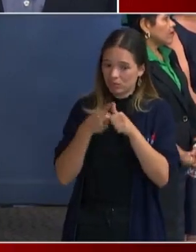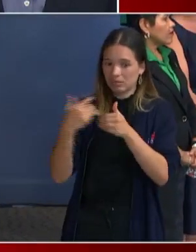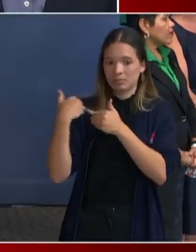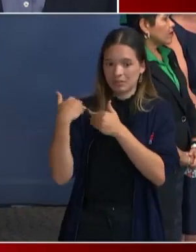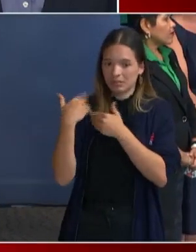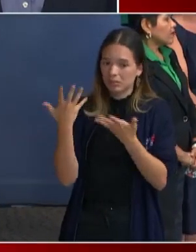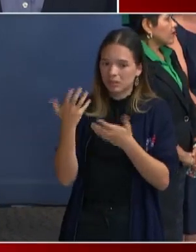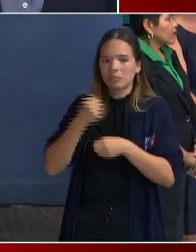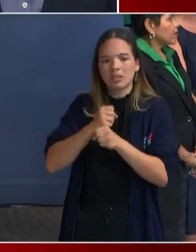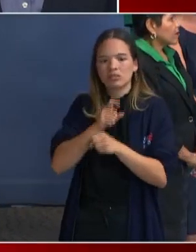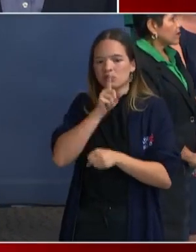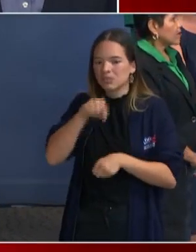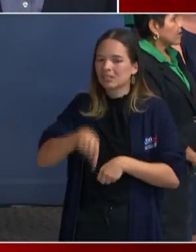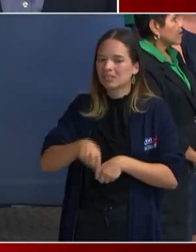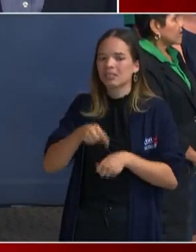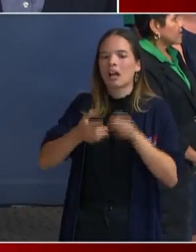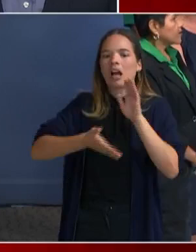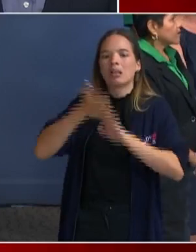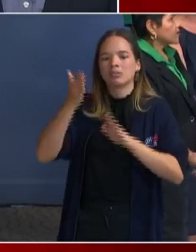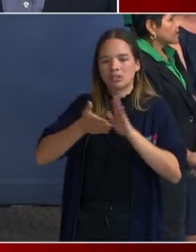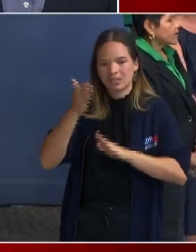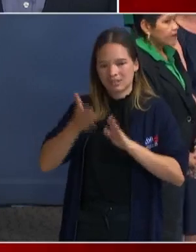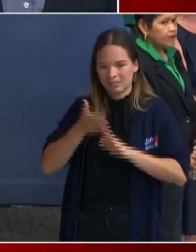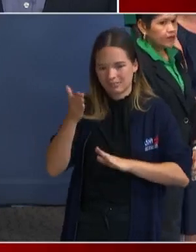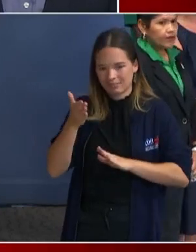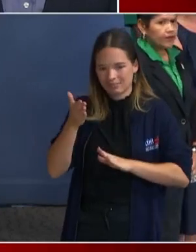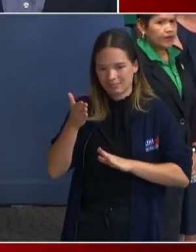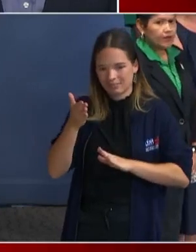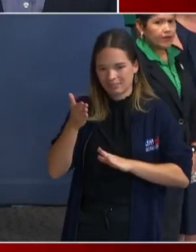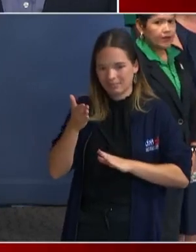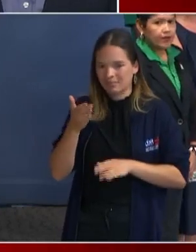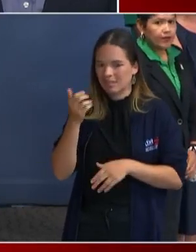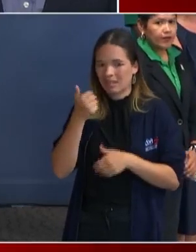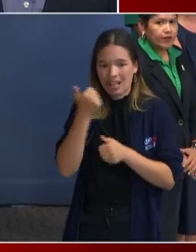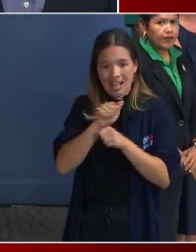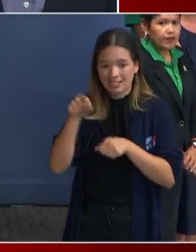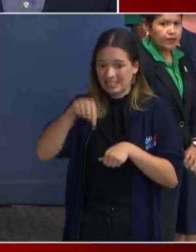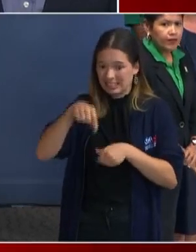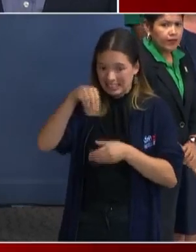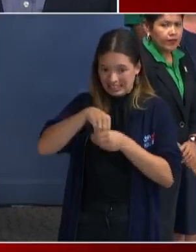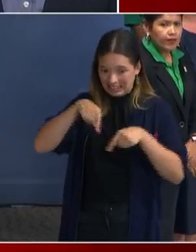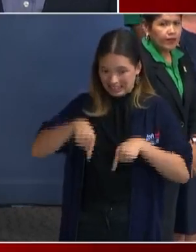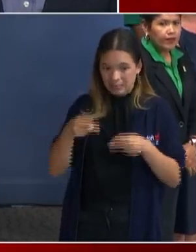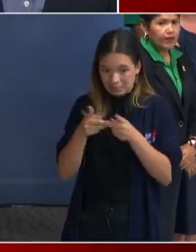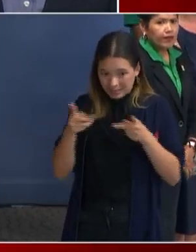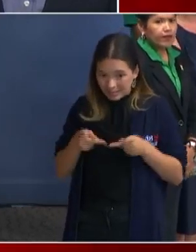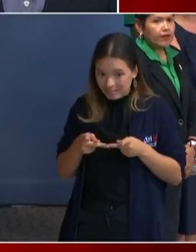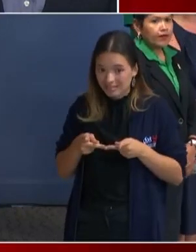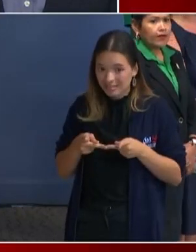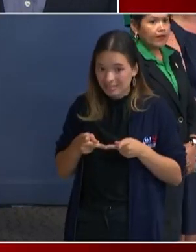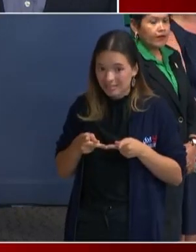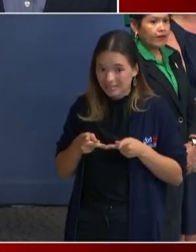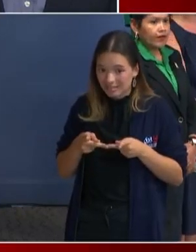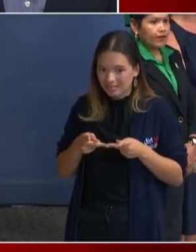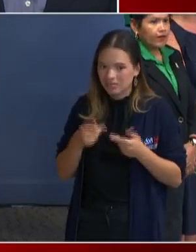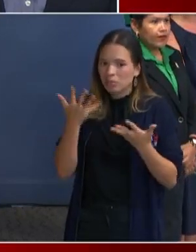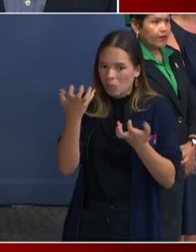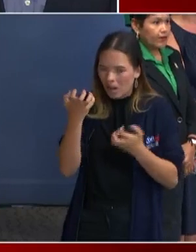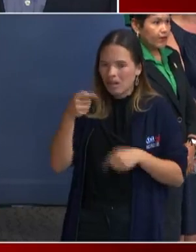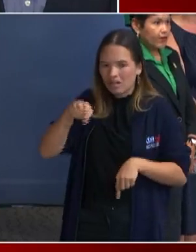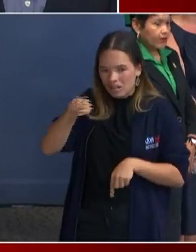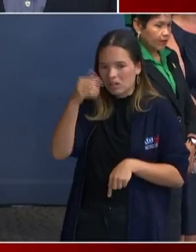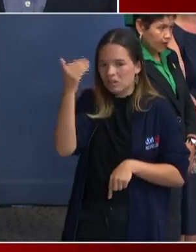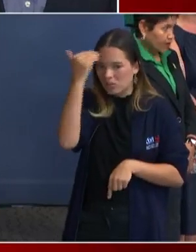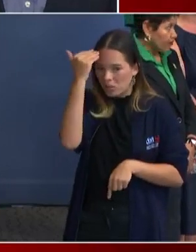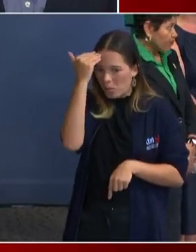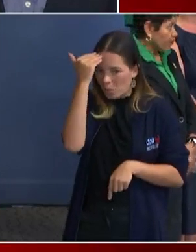city operates. Uh, and anybody in my position, uh, likes, likes to know what the environment is. Unknowns